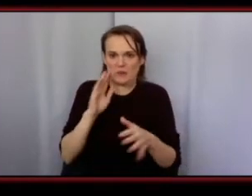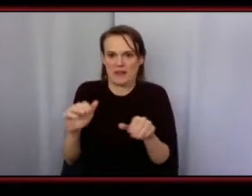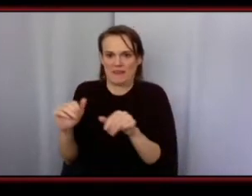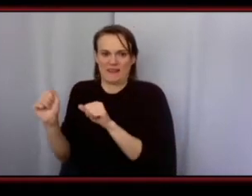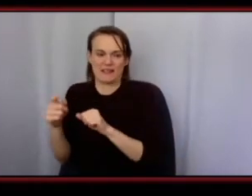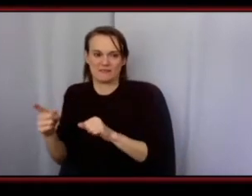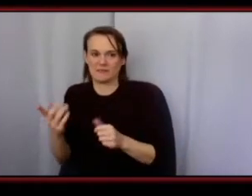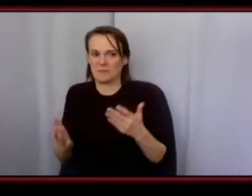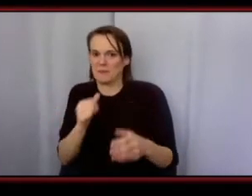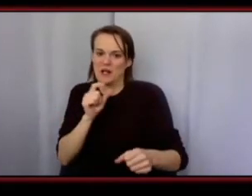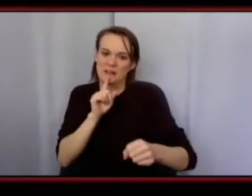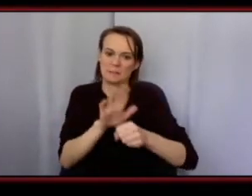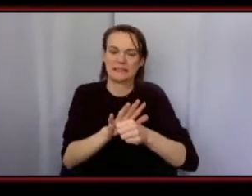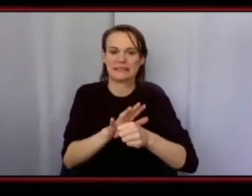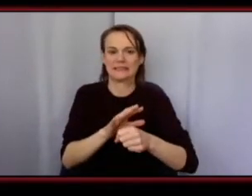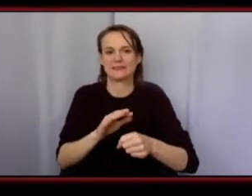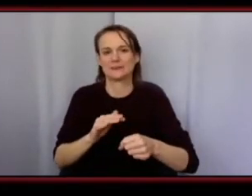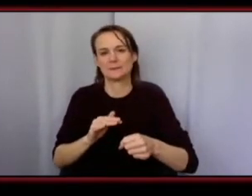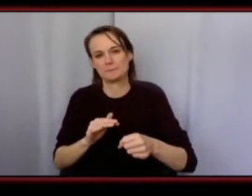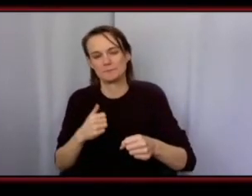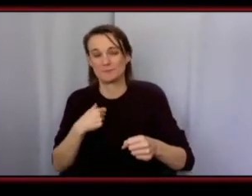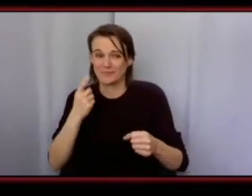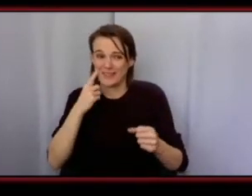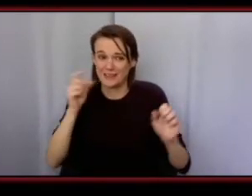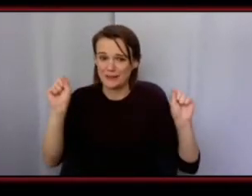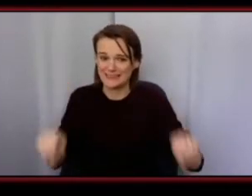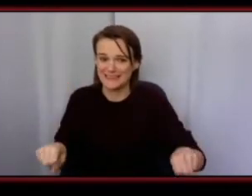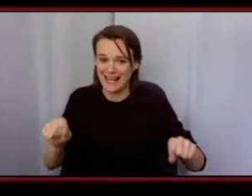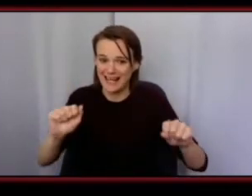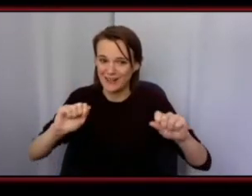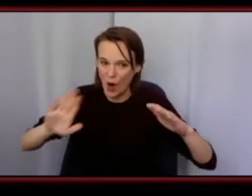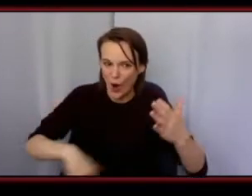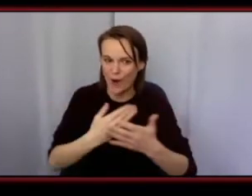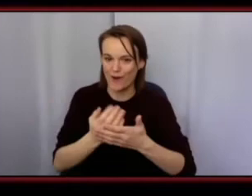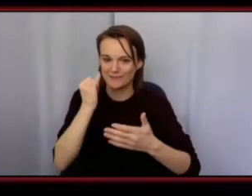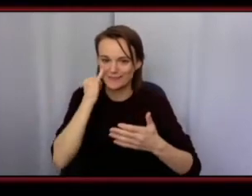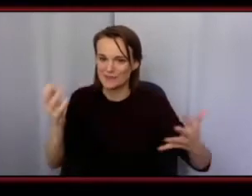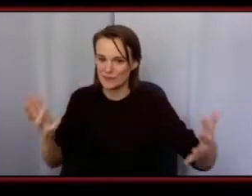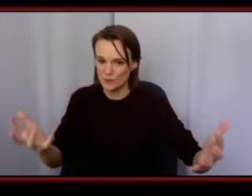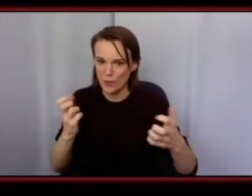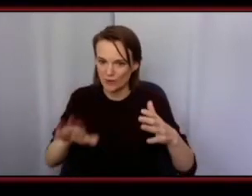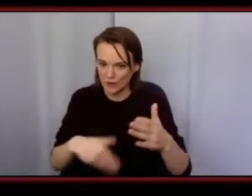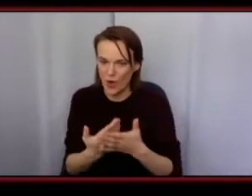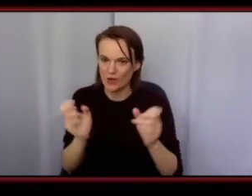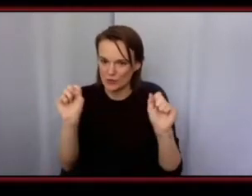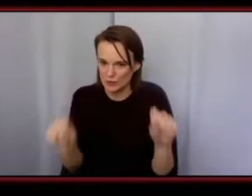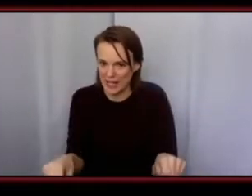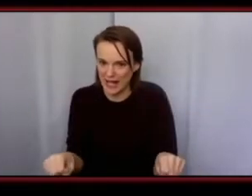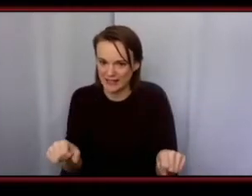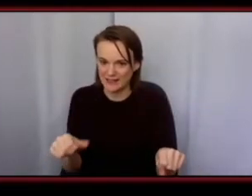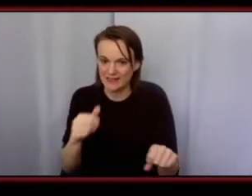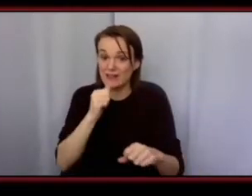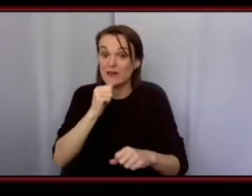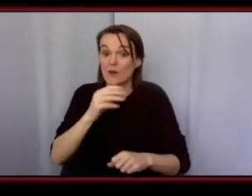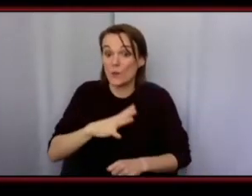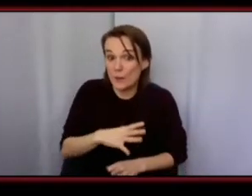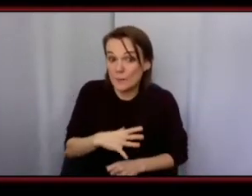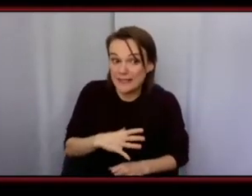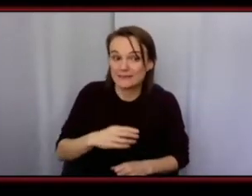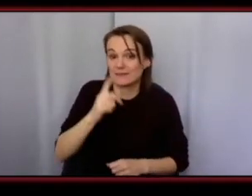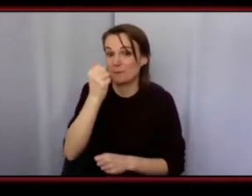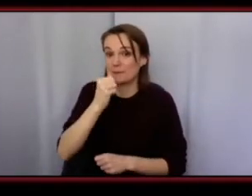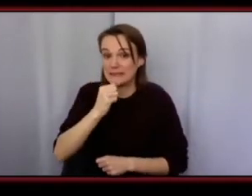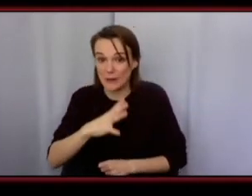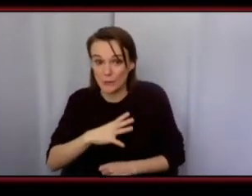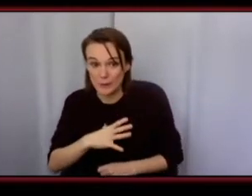dedication to it i think we can have it all if we want it all and a lot of women and black women and women across